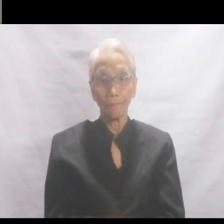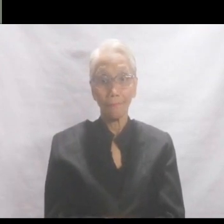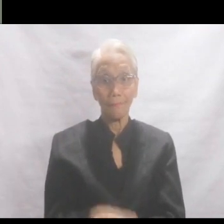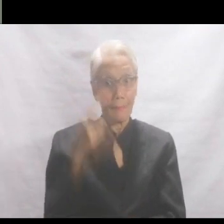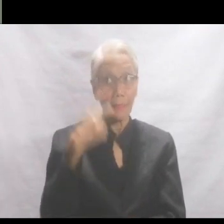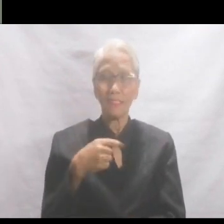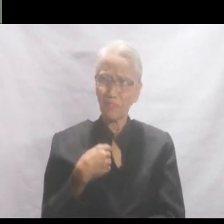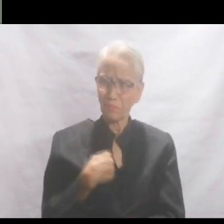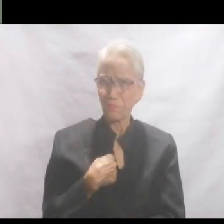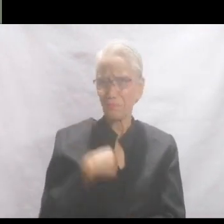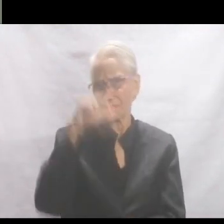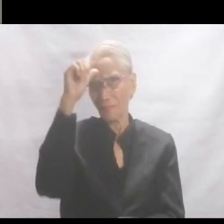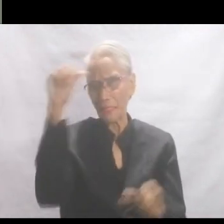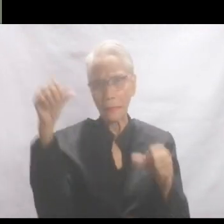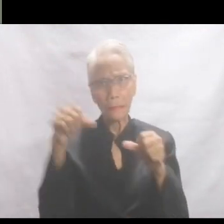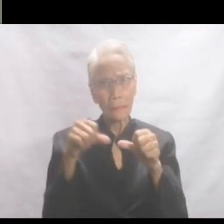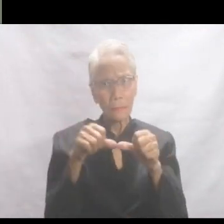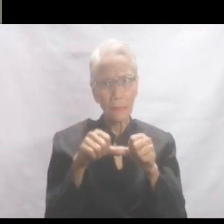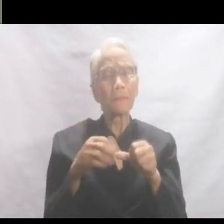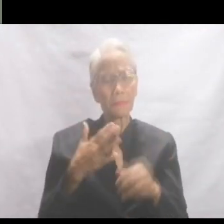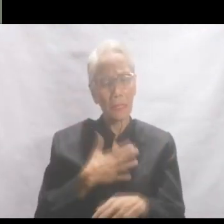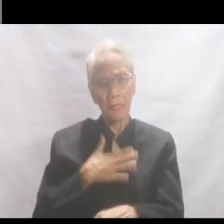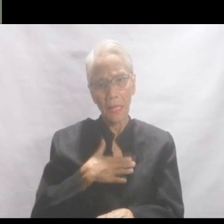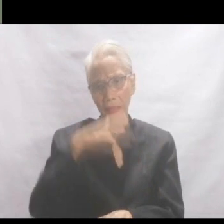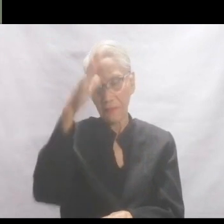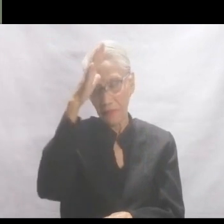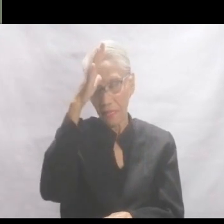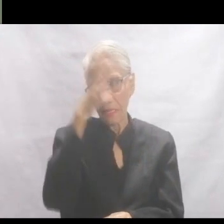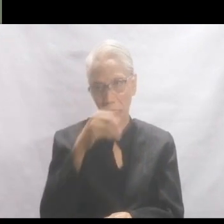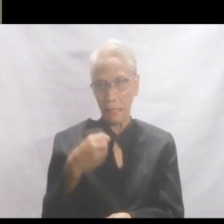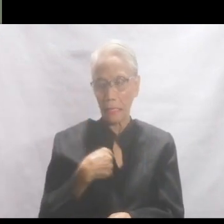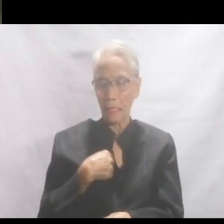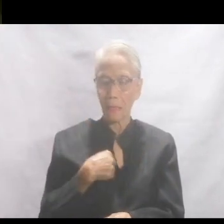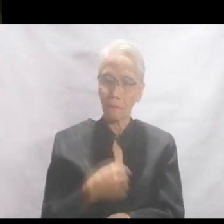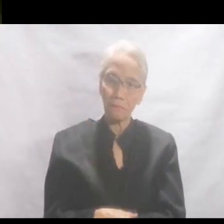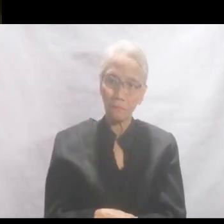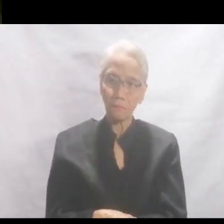For as long as I can remember there was just my father and me.